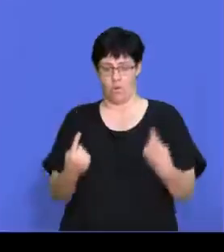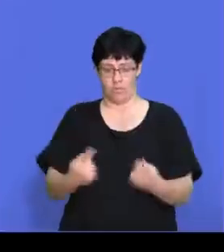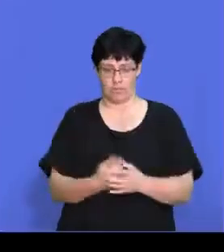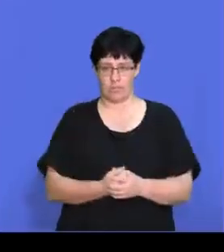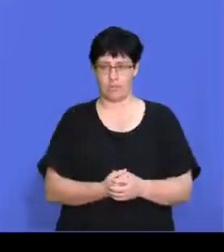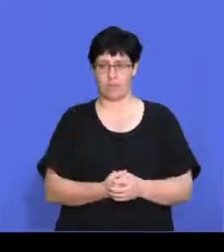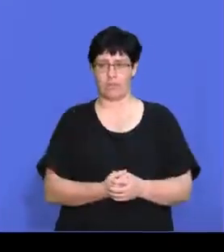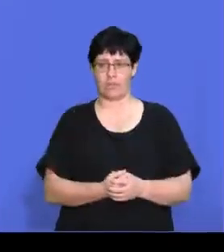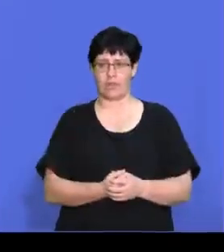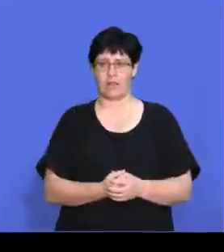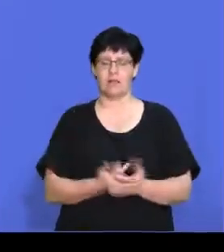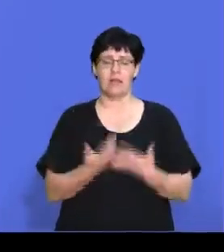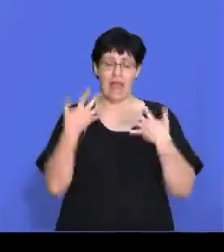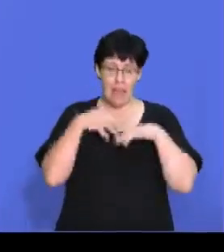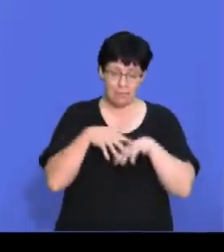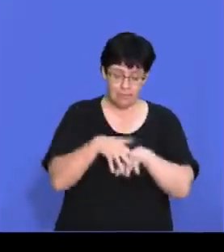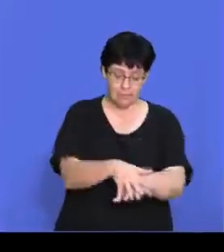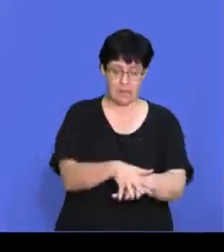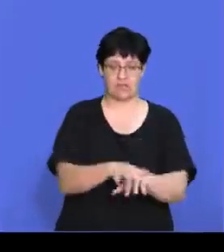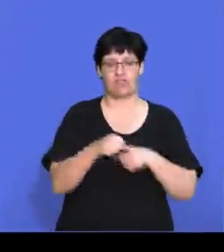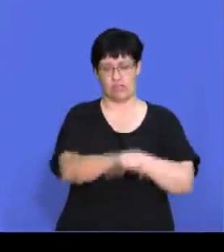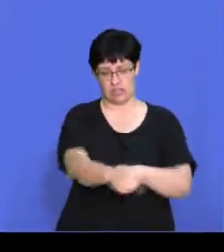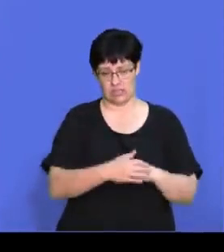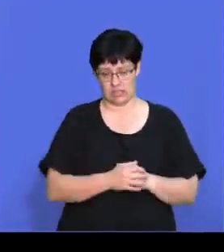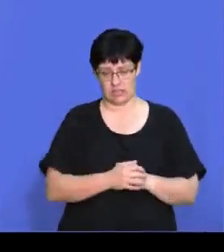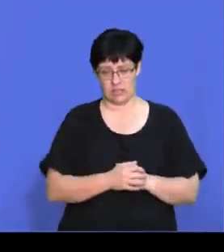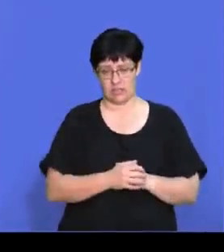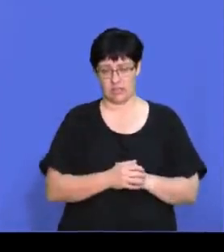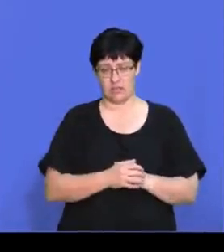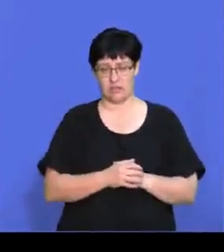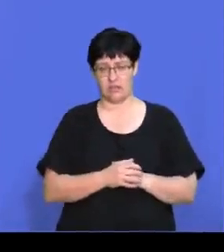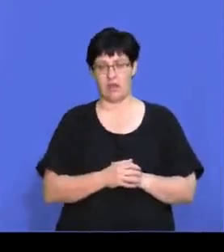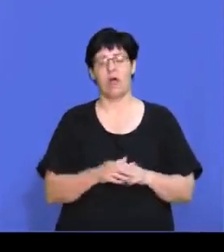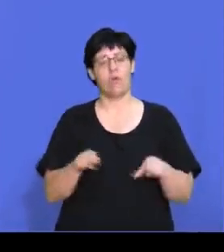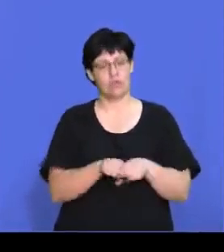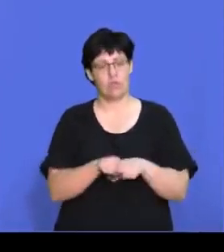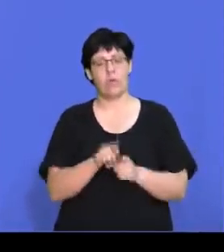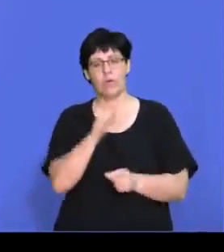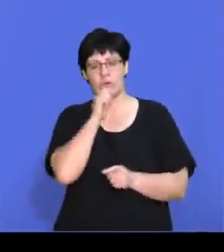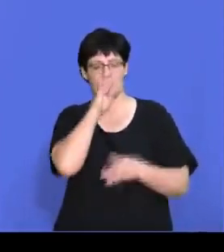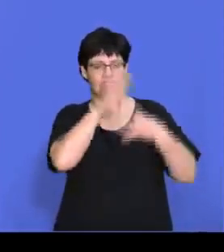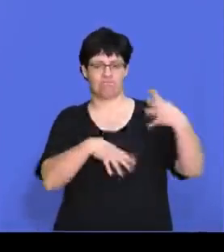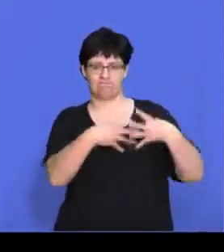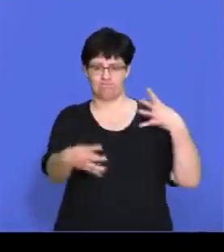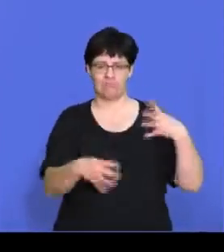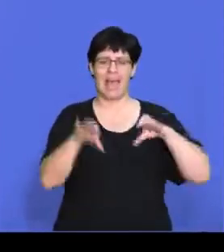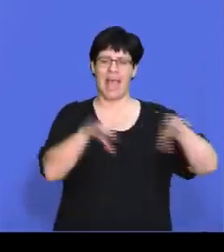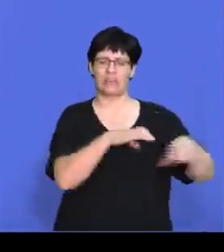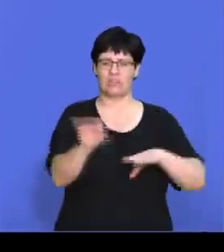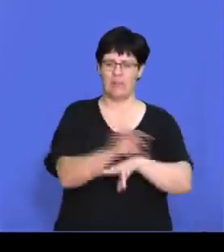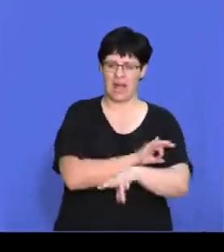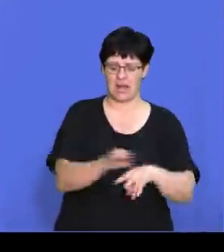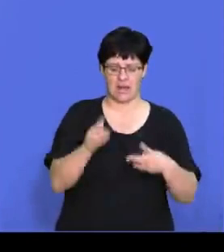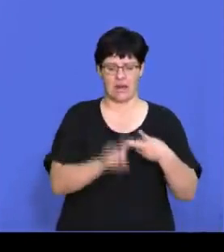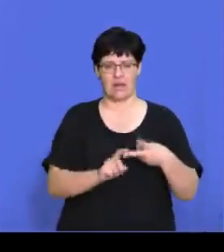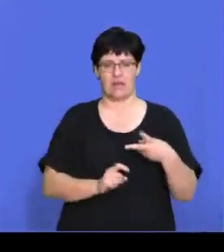We must implement the strategy, and we can use a template such as the action plan. We've got to control,